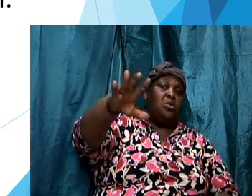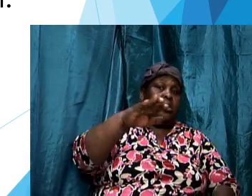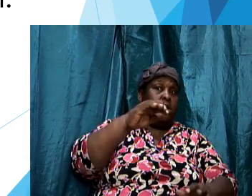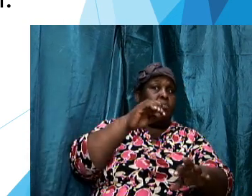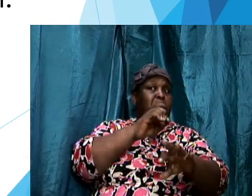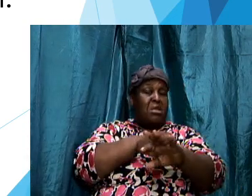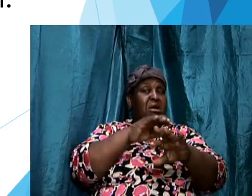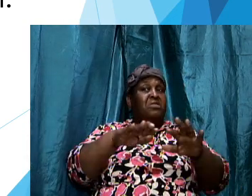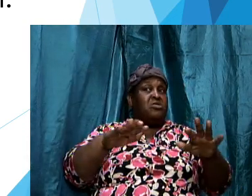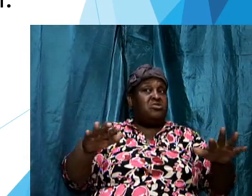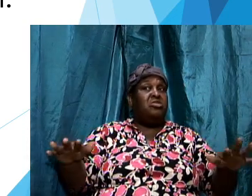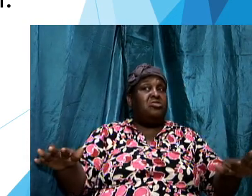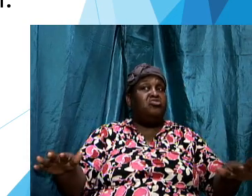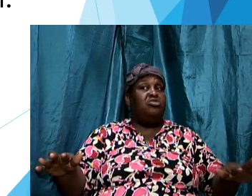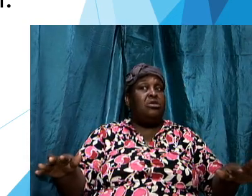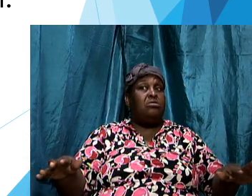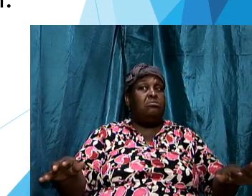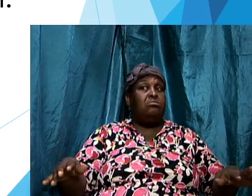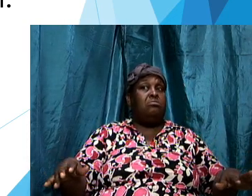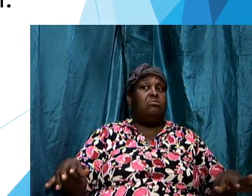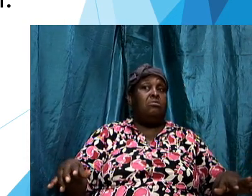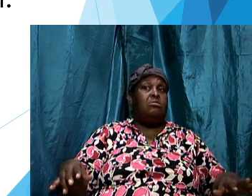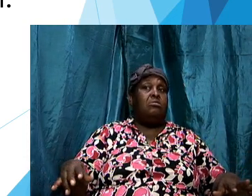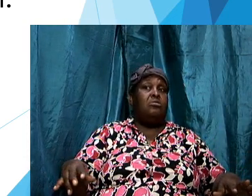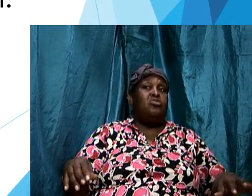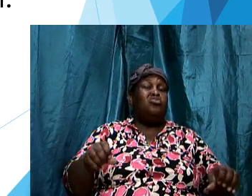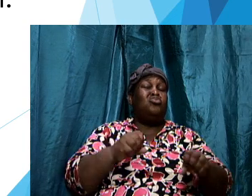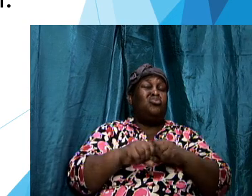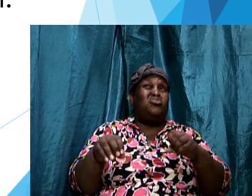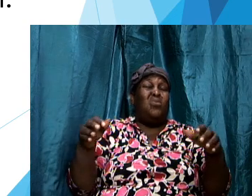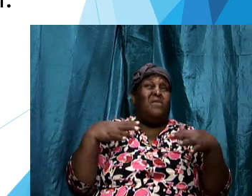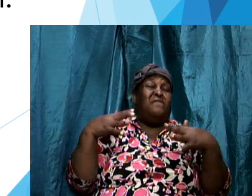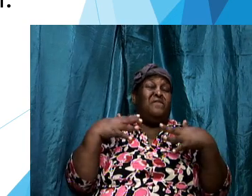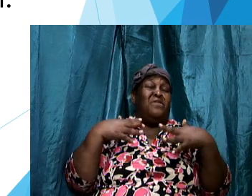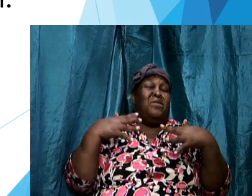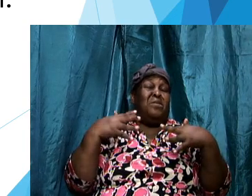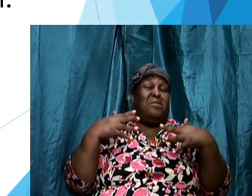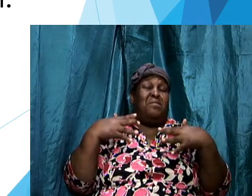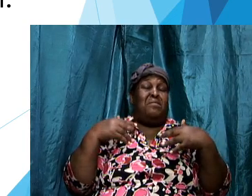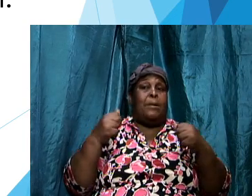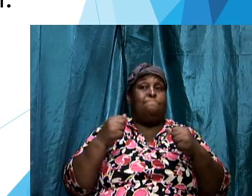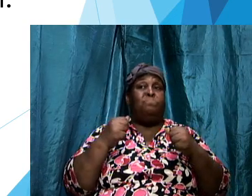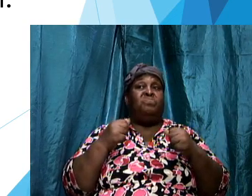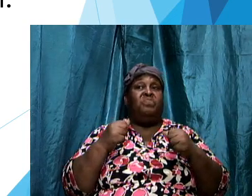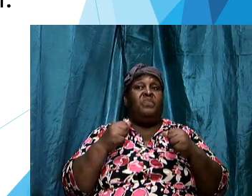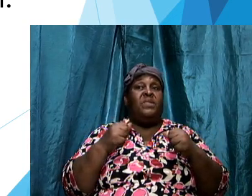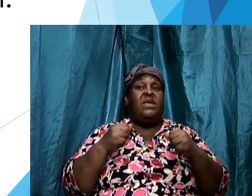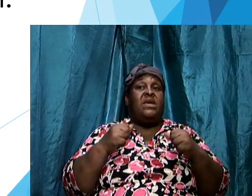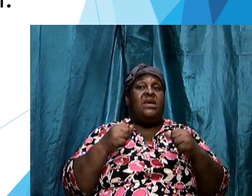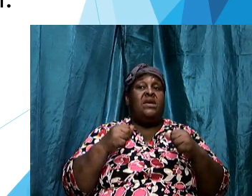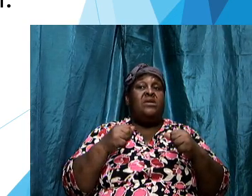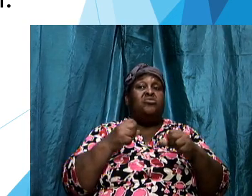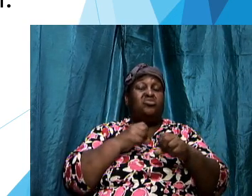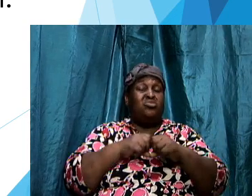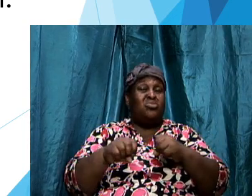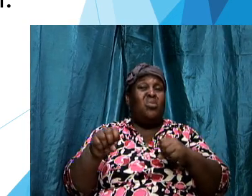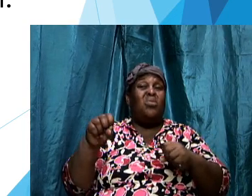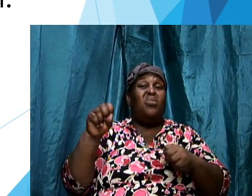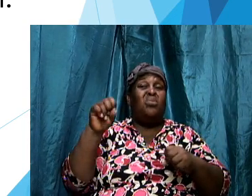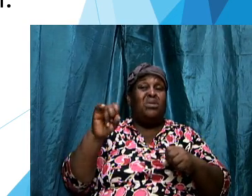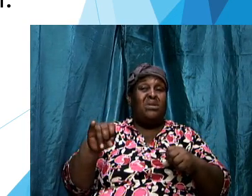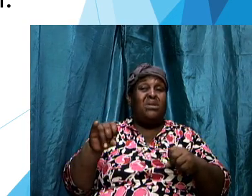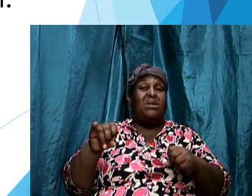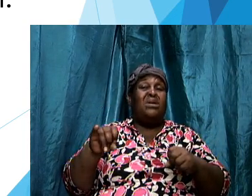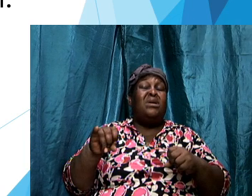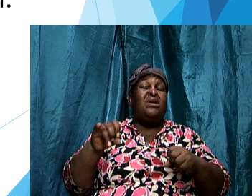parents were scared and they would come and get us and take us past this lady's place uh so that in case